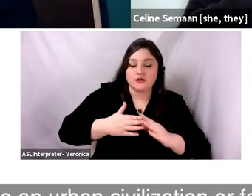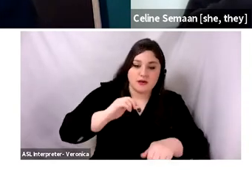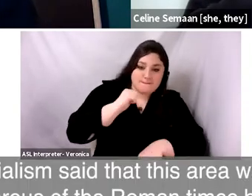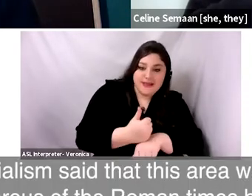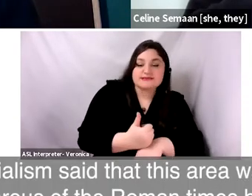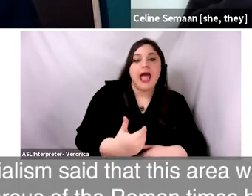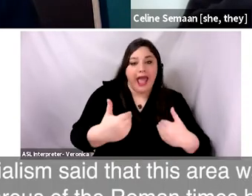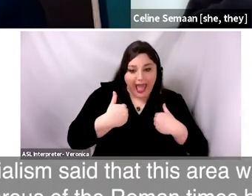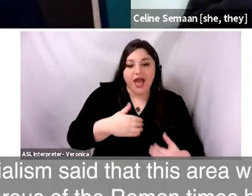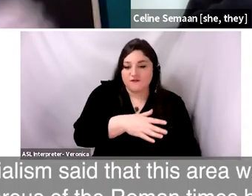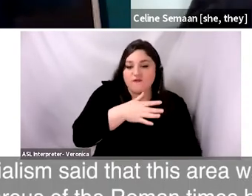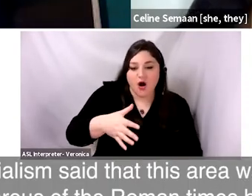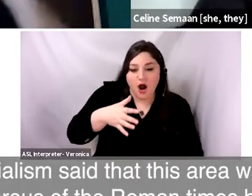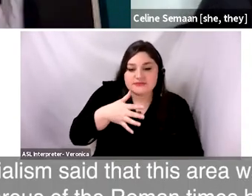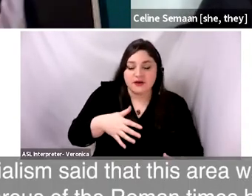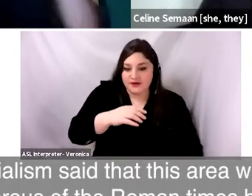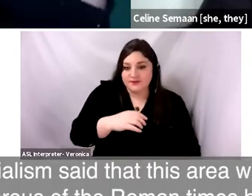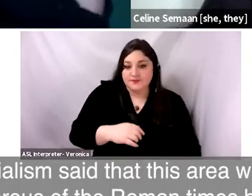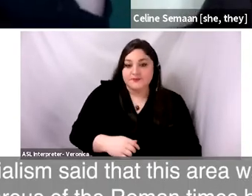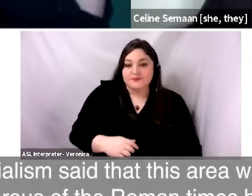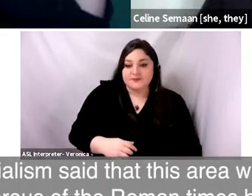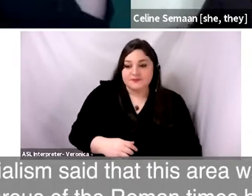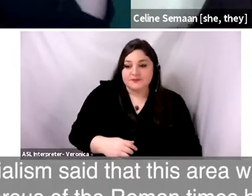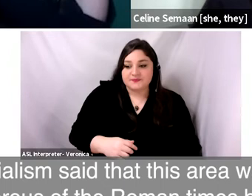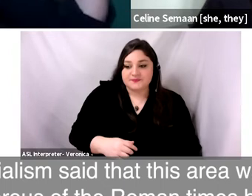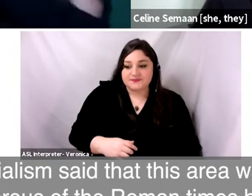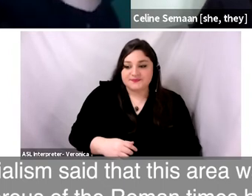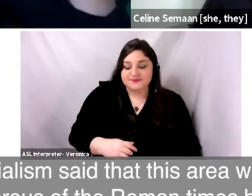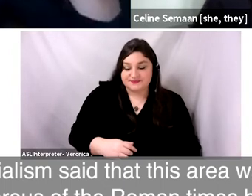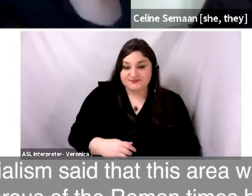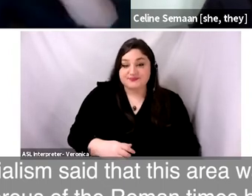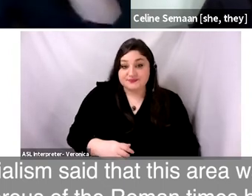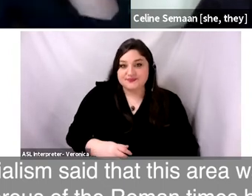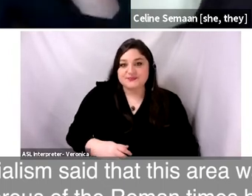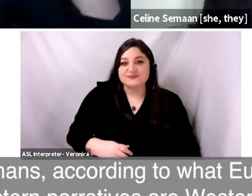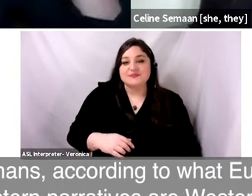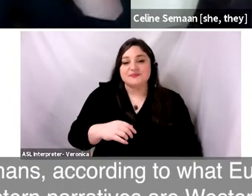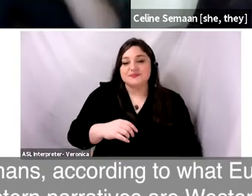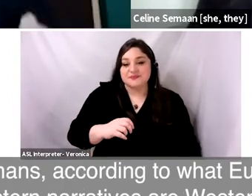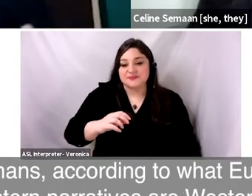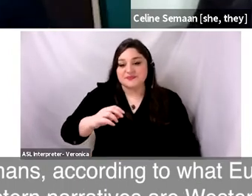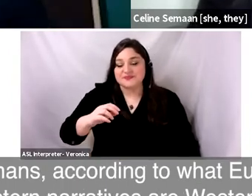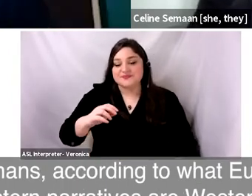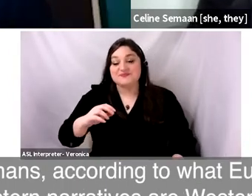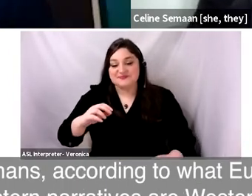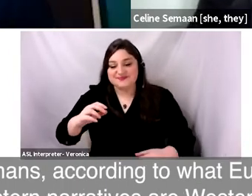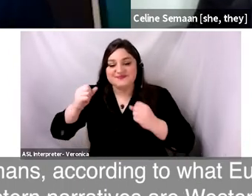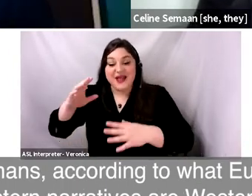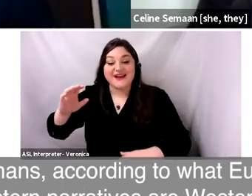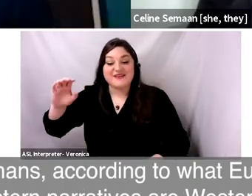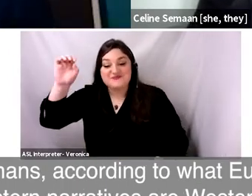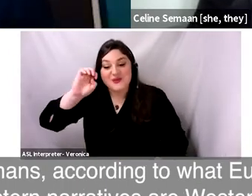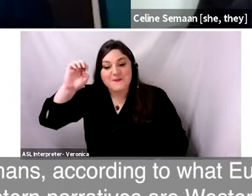farmers. Colonialism said that this area was very prosperous under Roman times because the Romans, according to